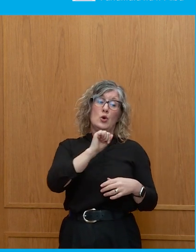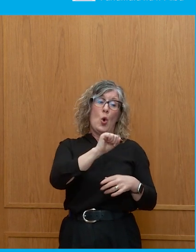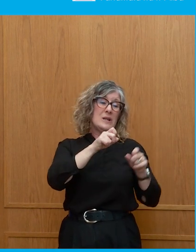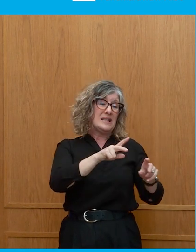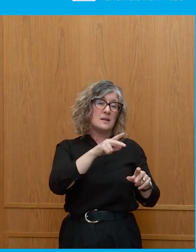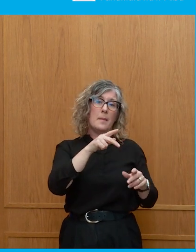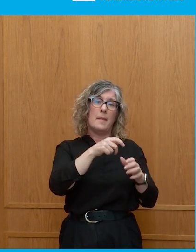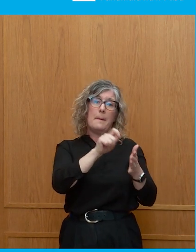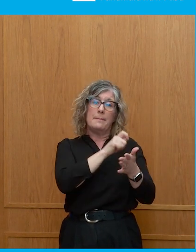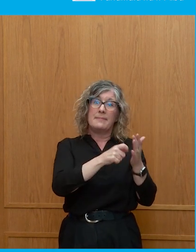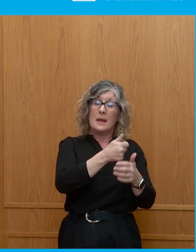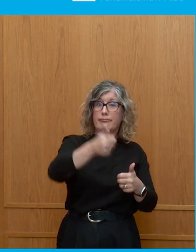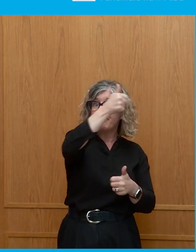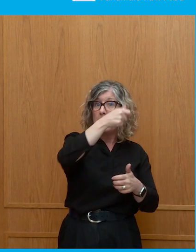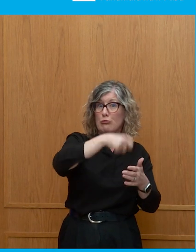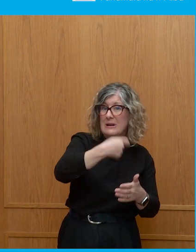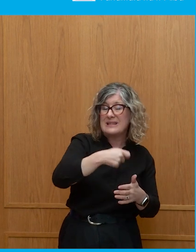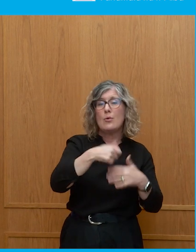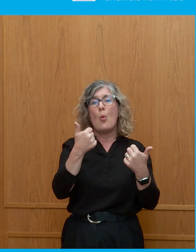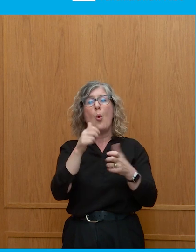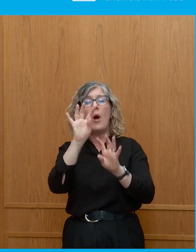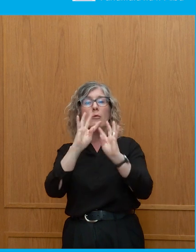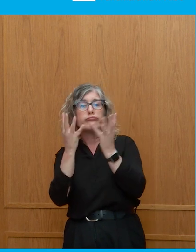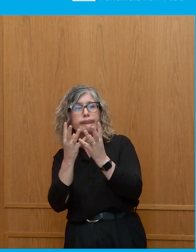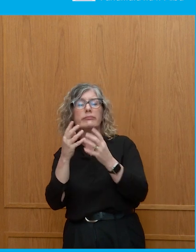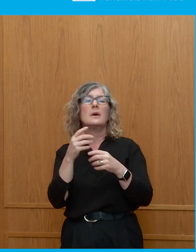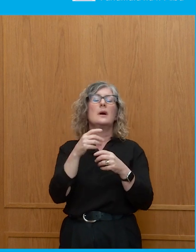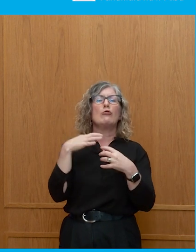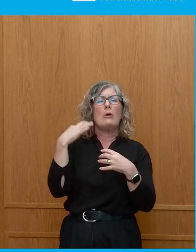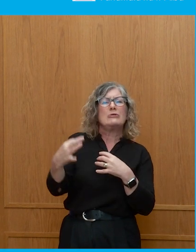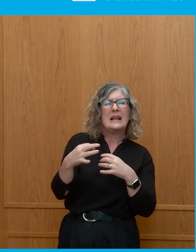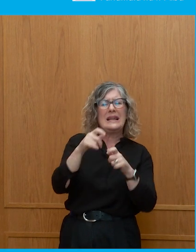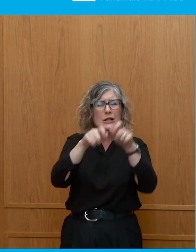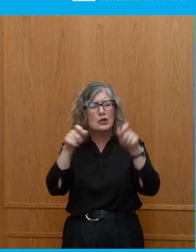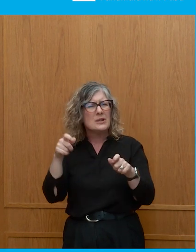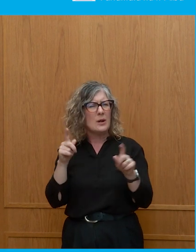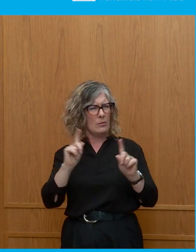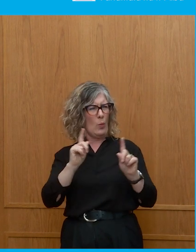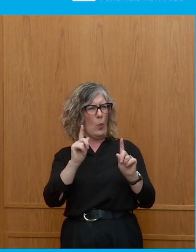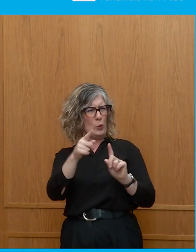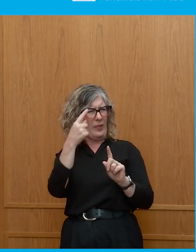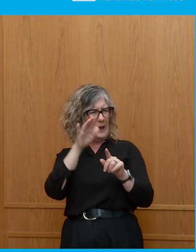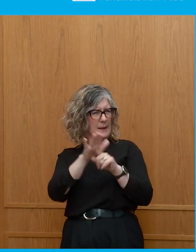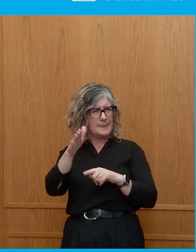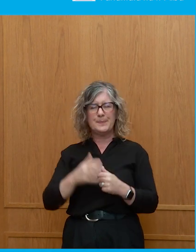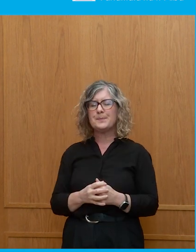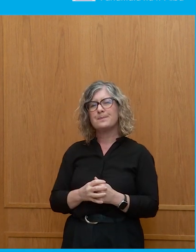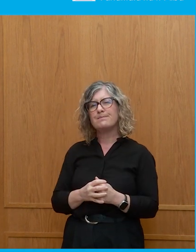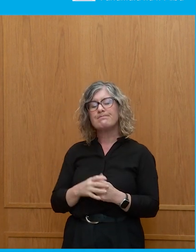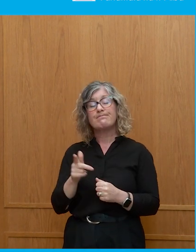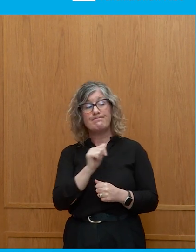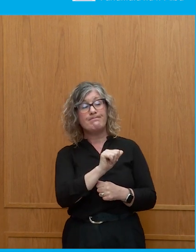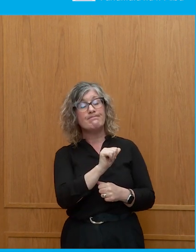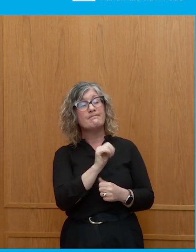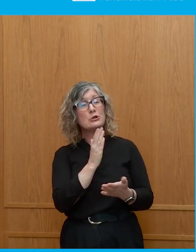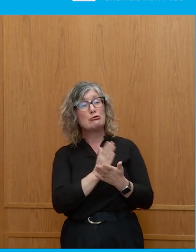it will feel presidential? I mean, my view – so just to jump in on your first point is, yeah, I think that is true. mean, just